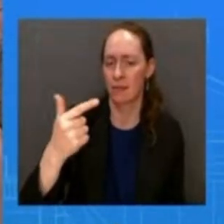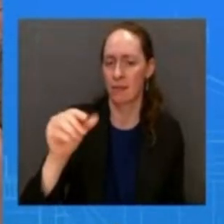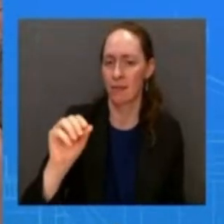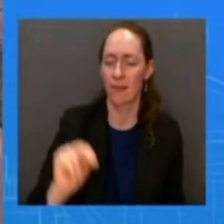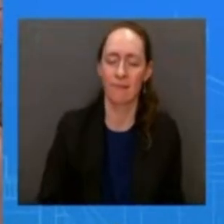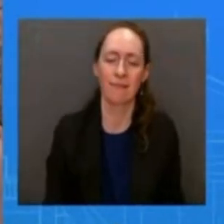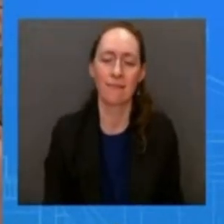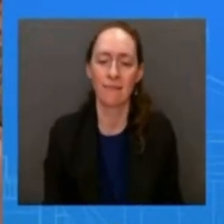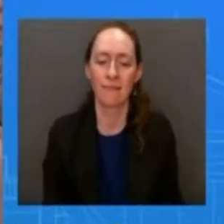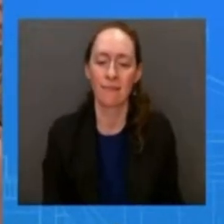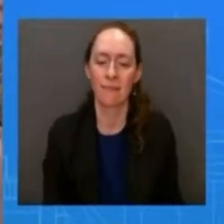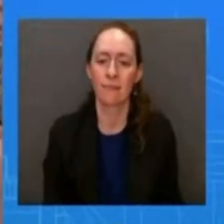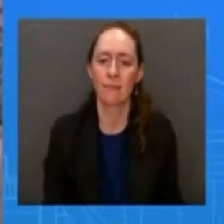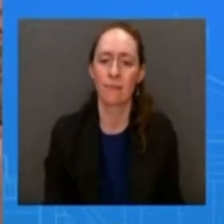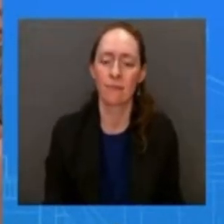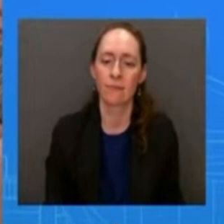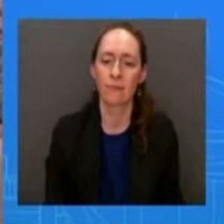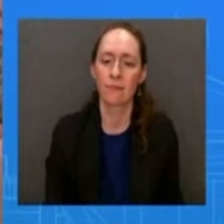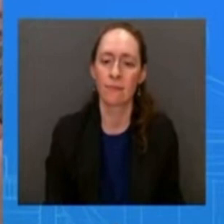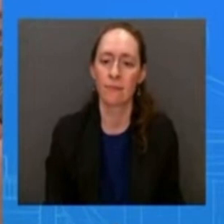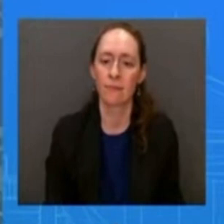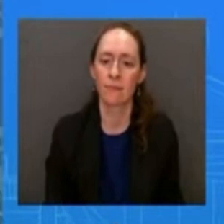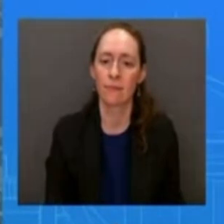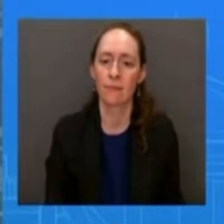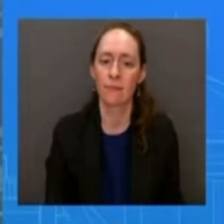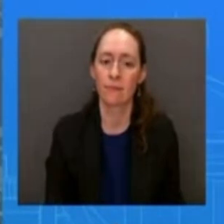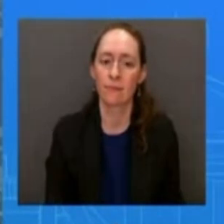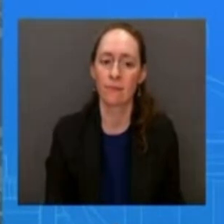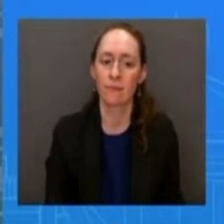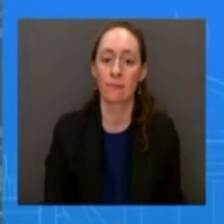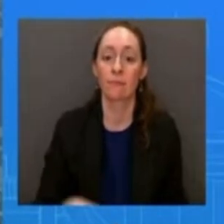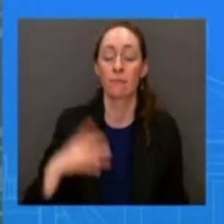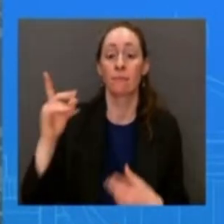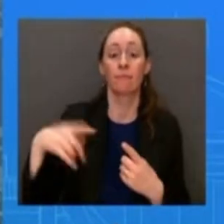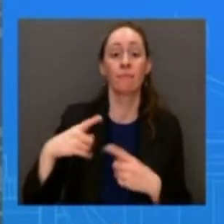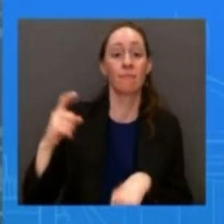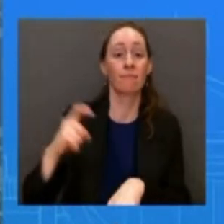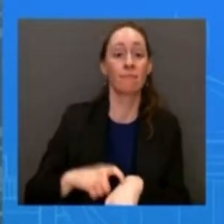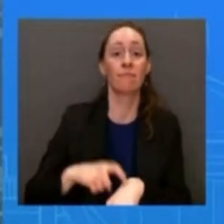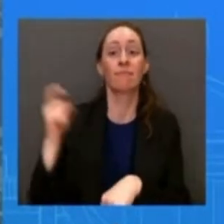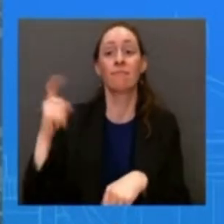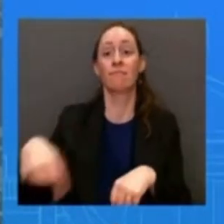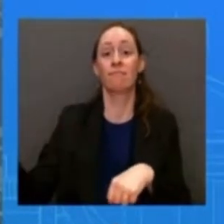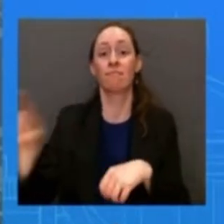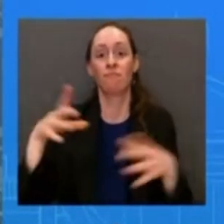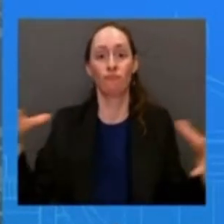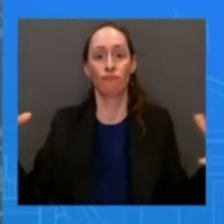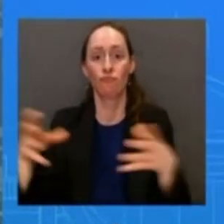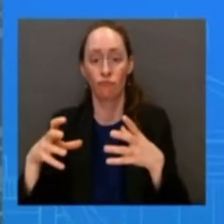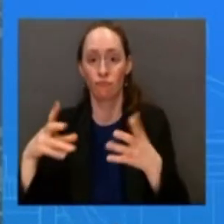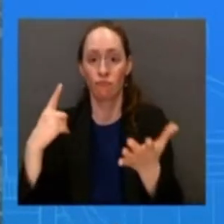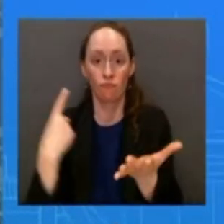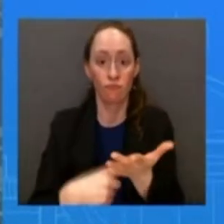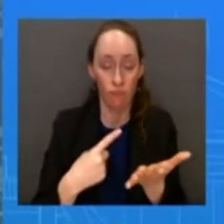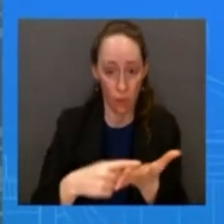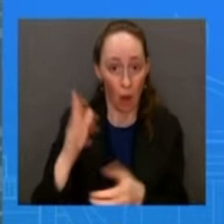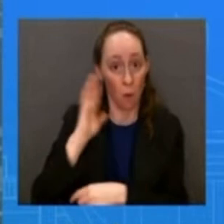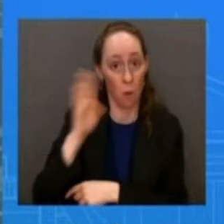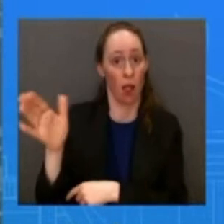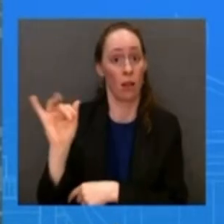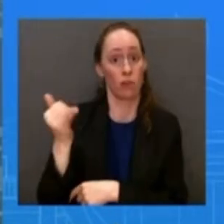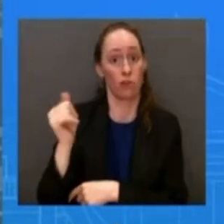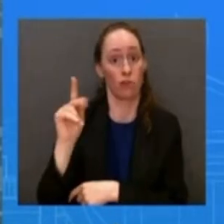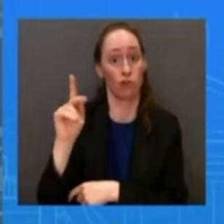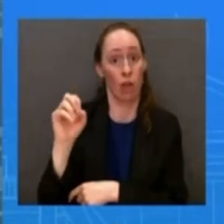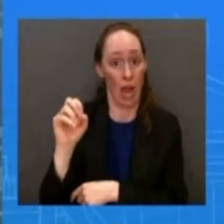jake sullivan come here to brief colin jake um i i don't have anything to to read out to you on who